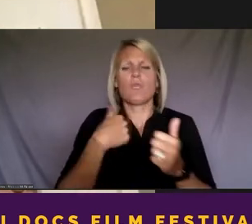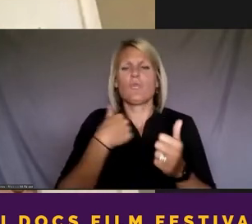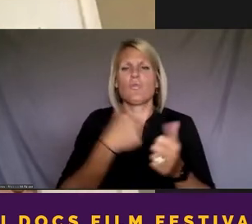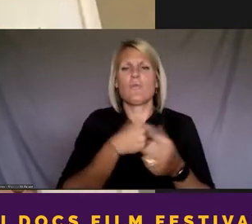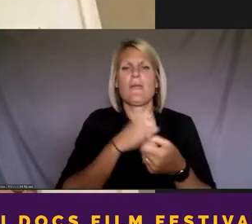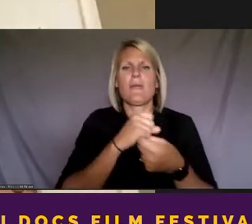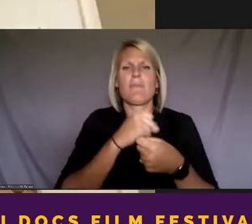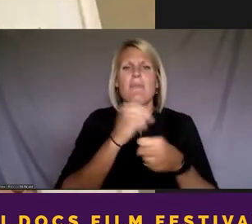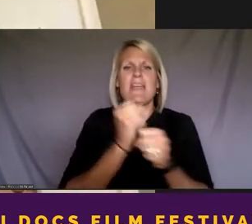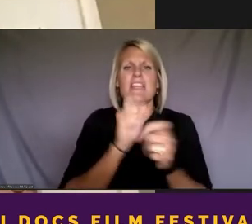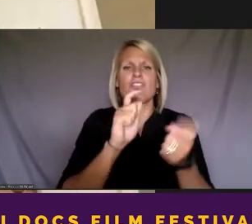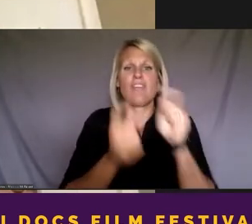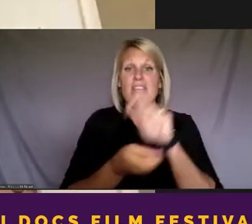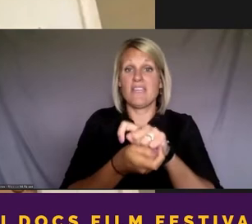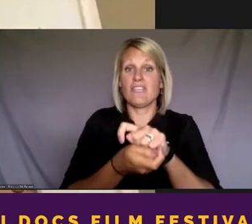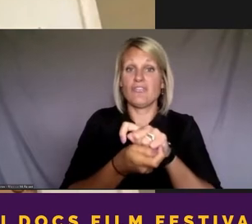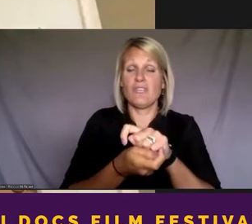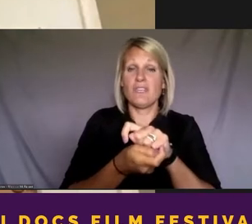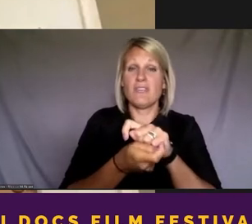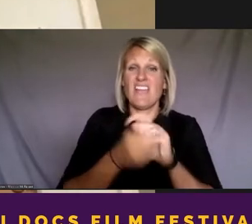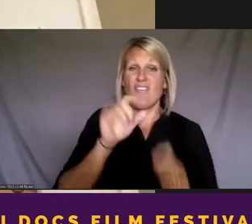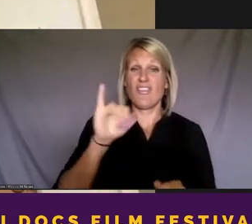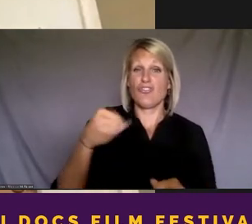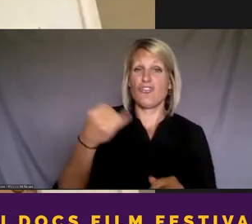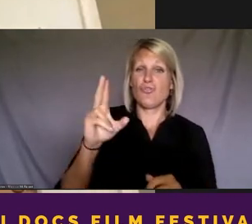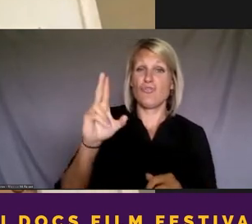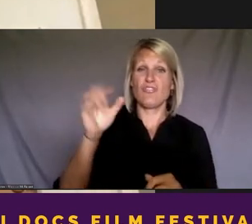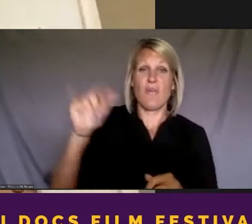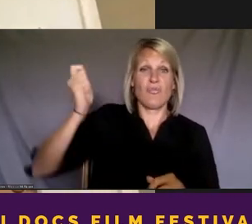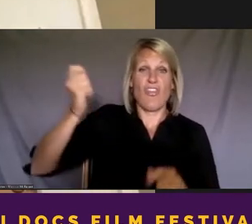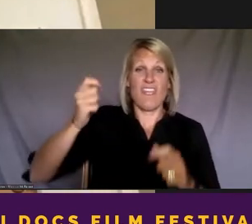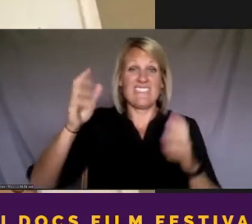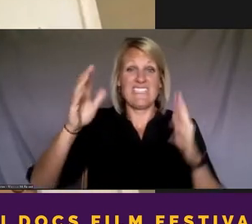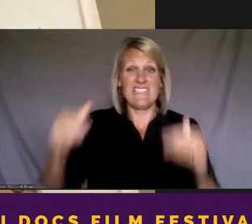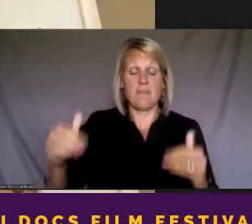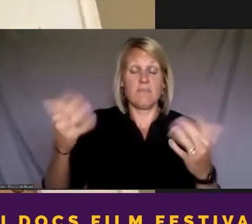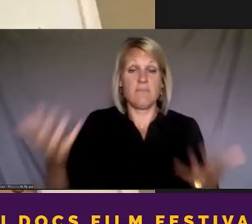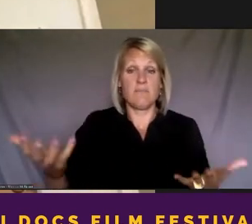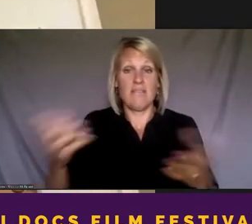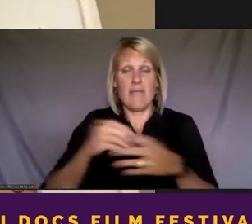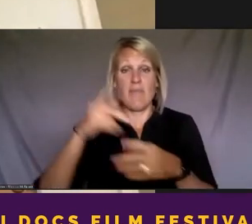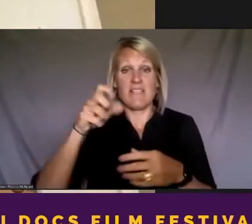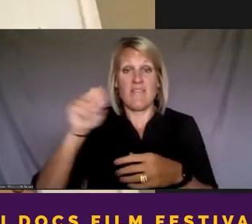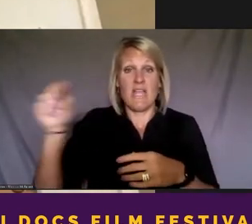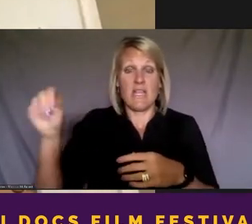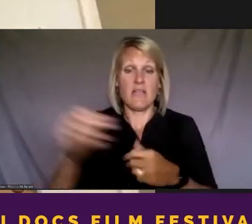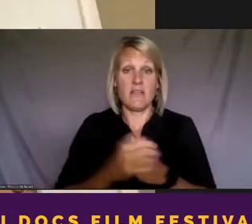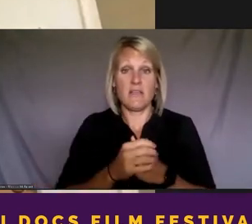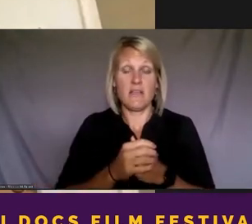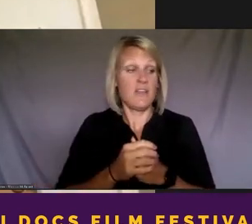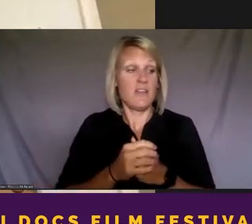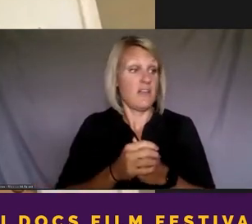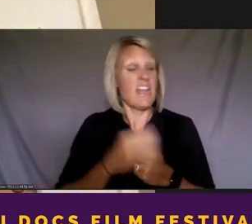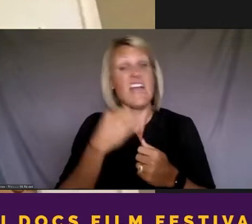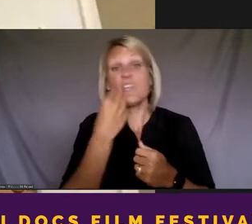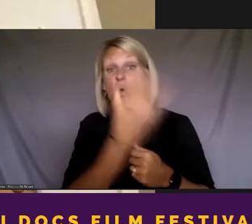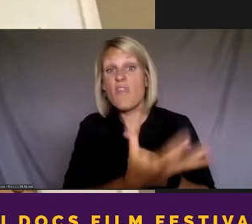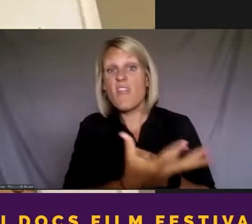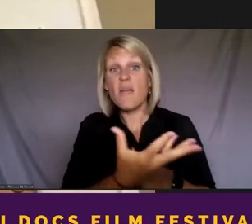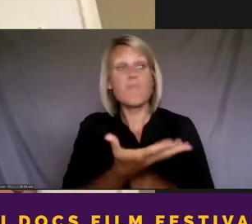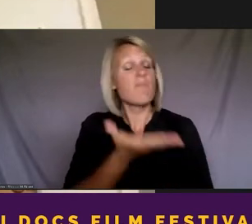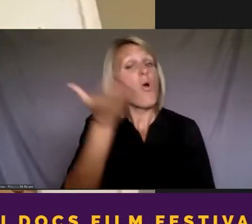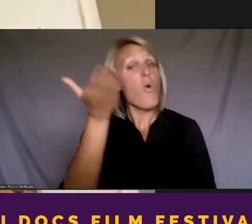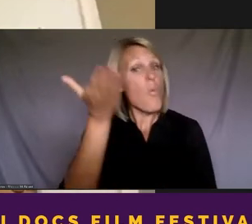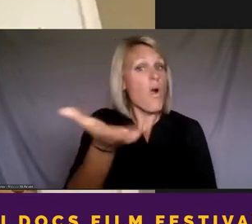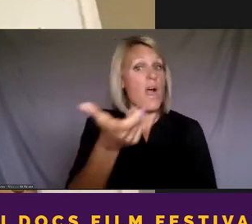said, it's compassion. If you watch the fourth episode of Philly DA, you'll see my exact questions, I mean, answers to that